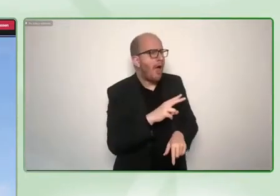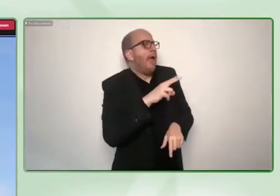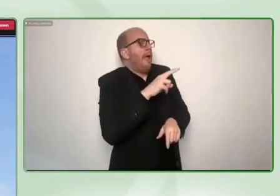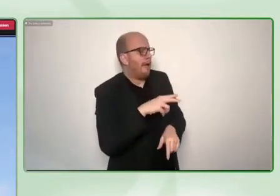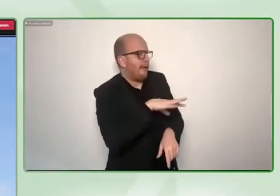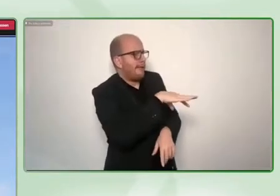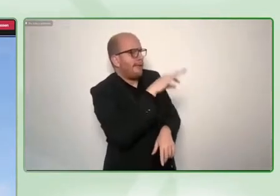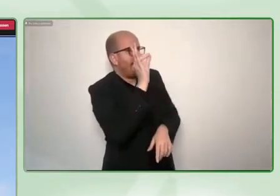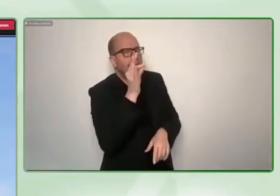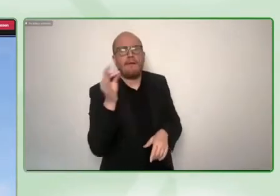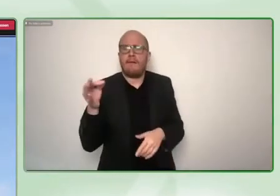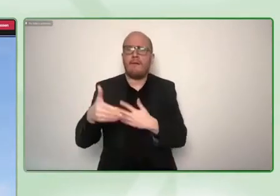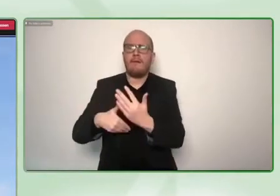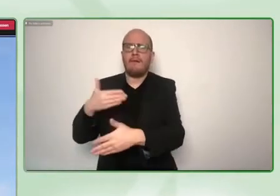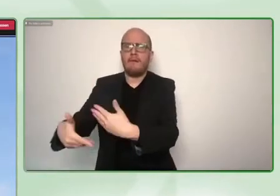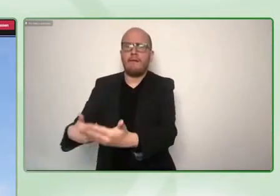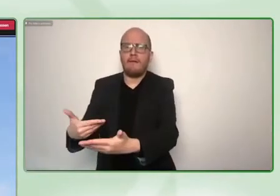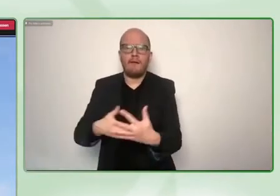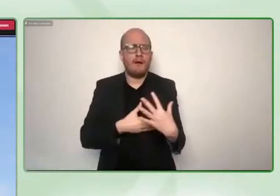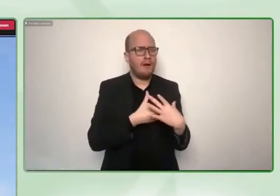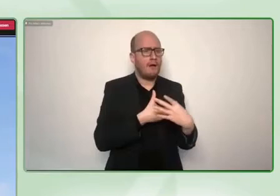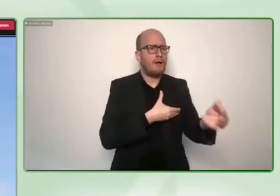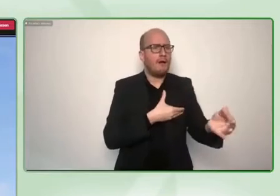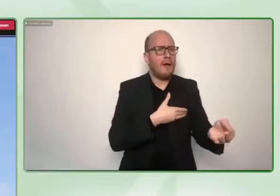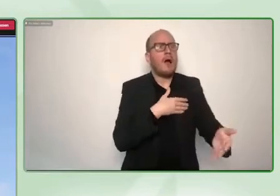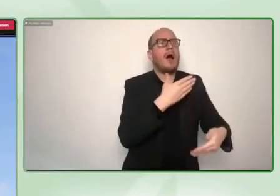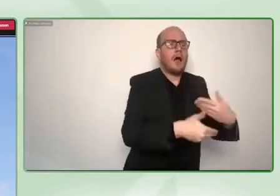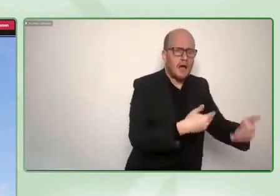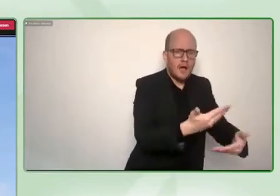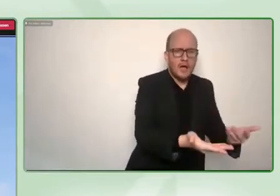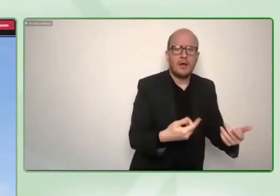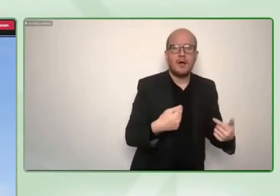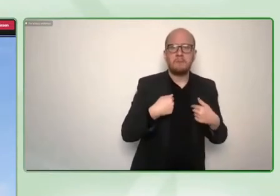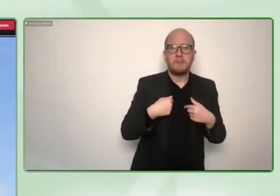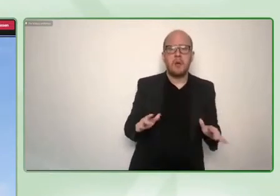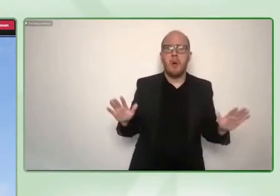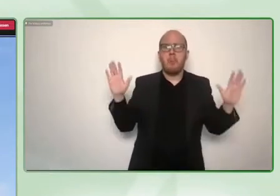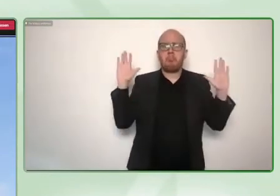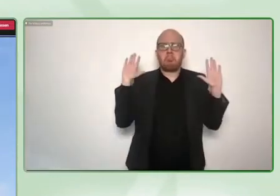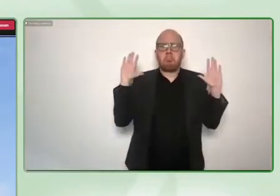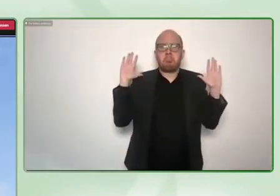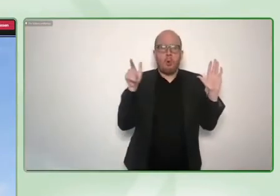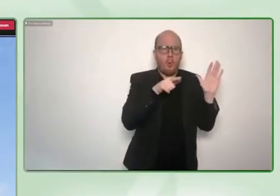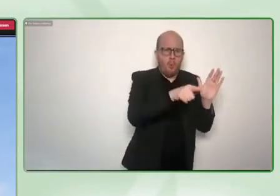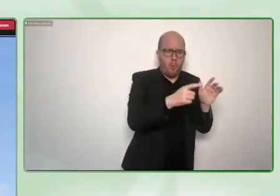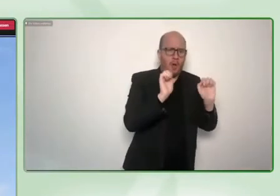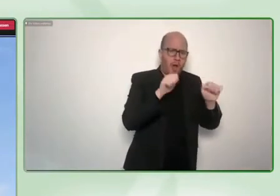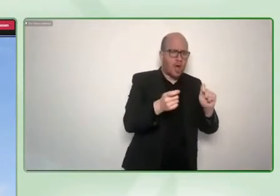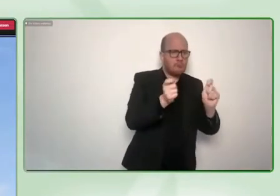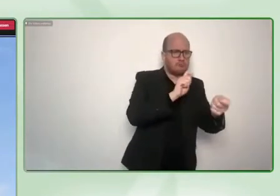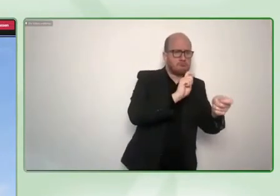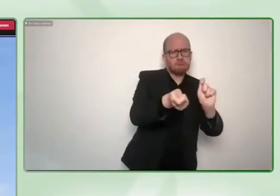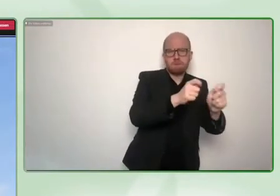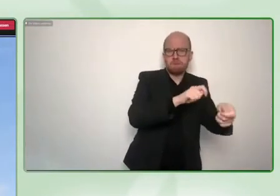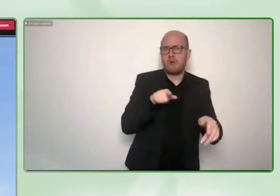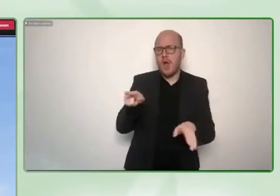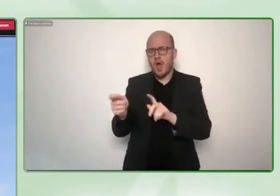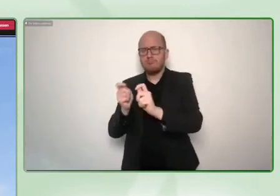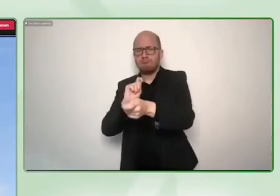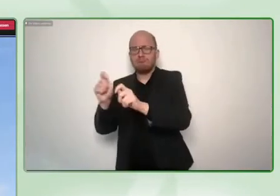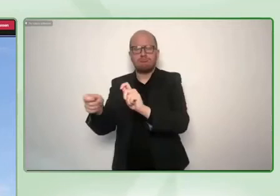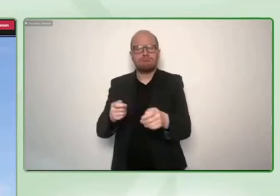scaling in a very hands-off non-controlling way. On the other hand of the spectrum you have organizations that scale by